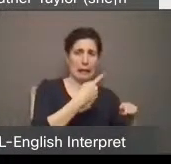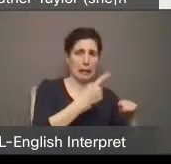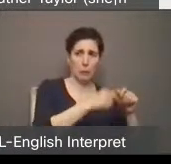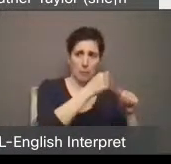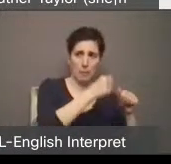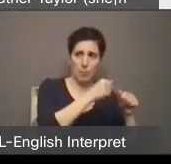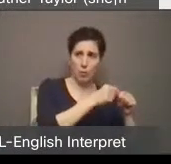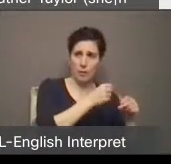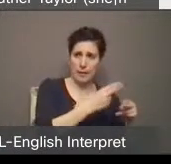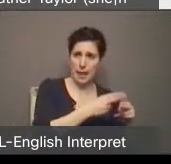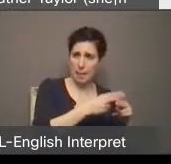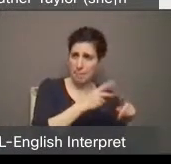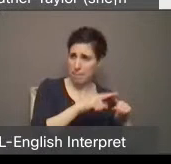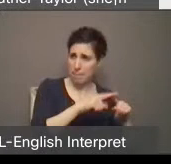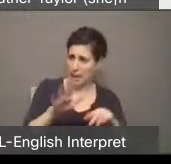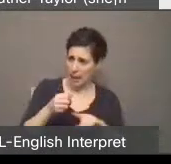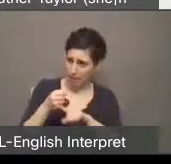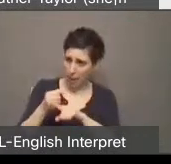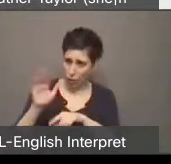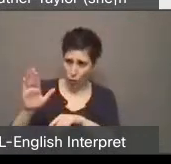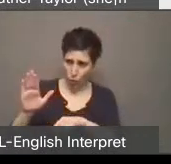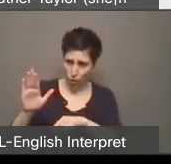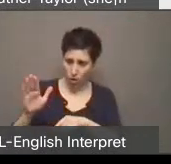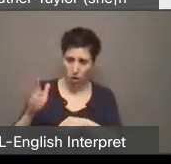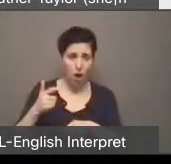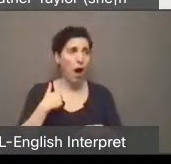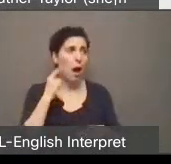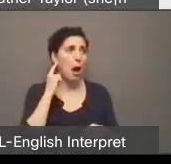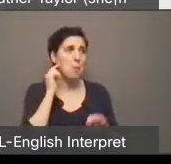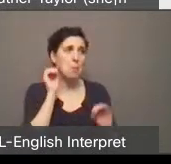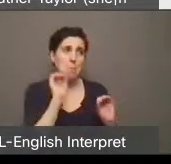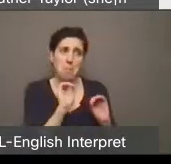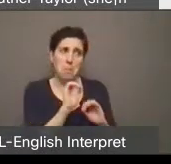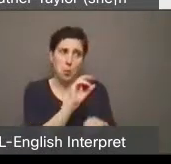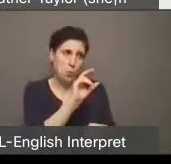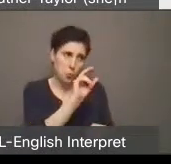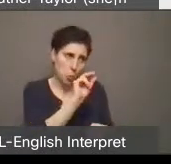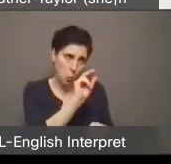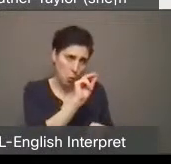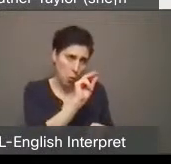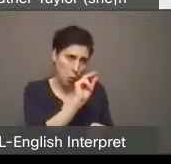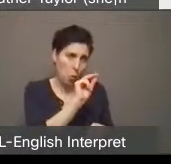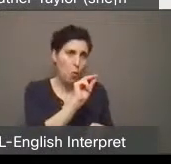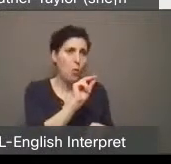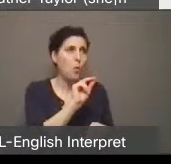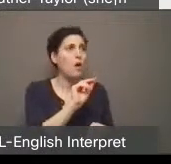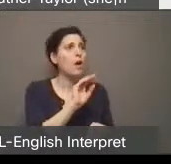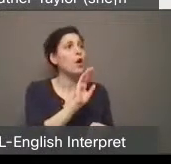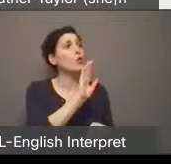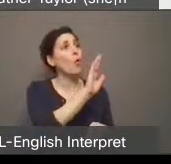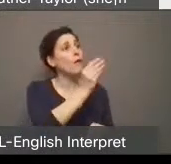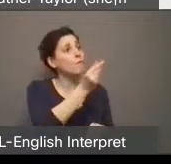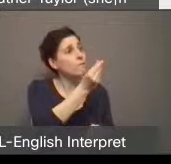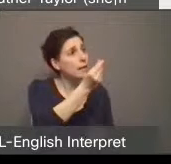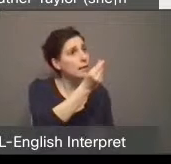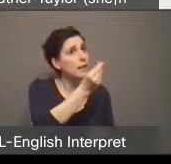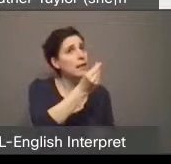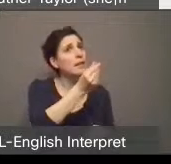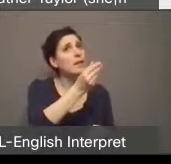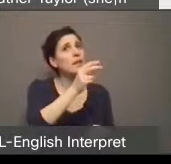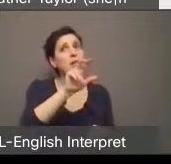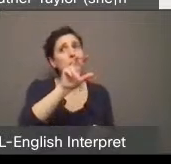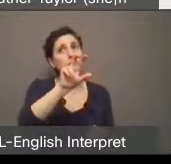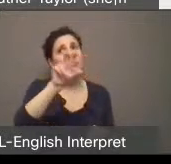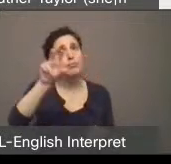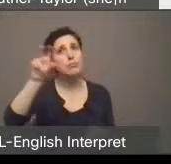haven't heard that it would impact your own. No, I mean, I would say that, that, uh, that the funding that the city does towards, um, food security is